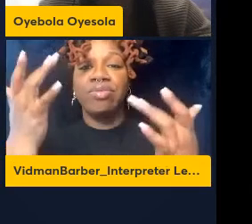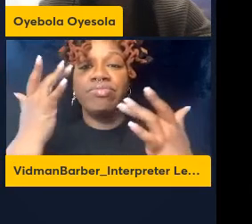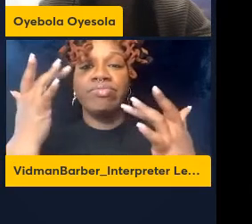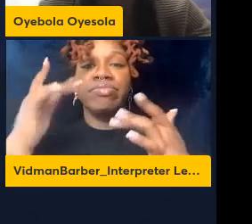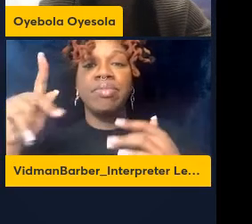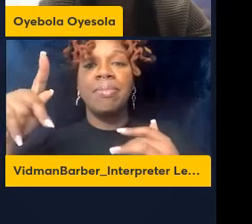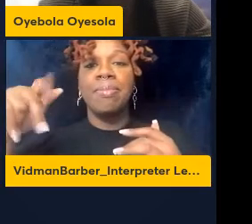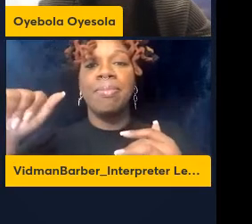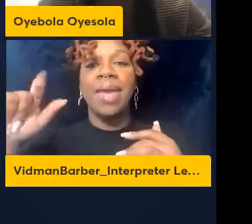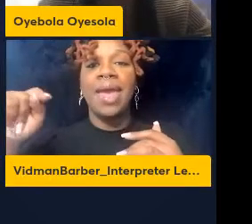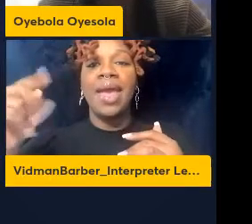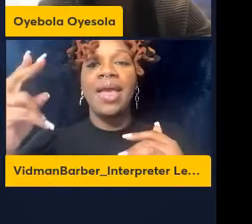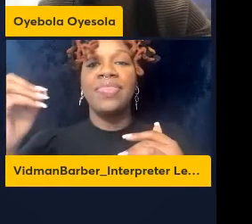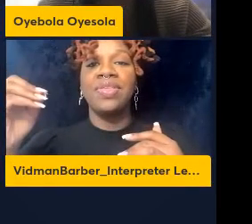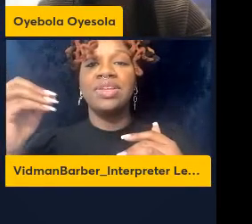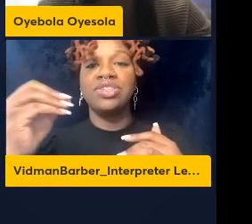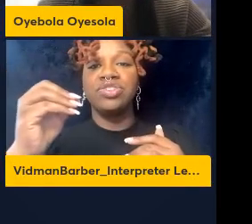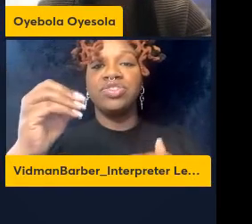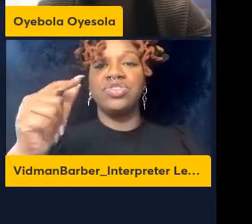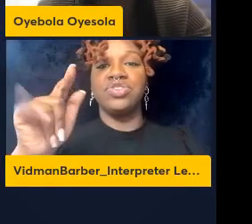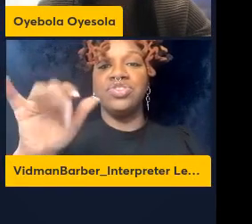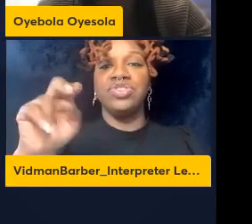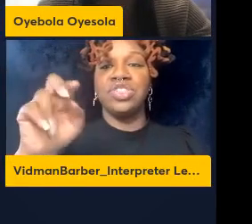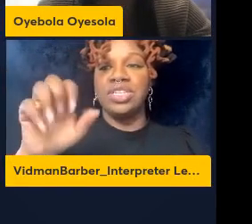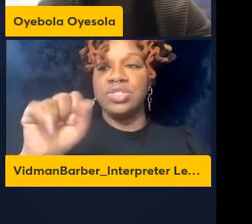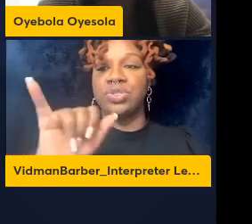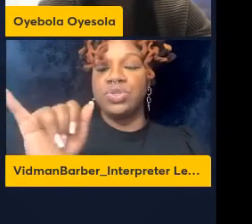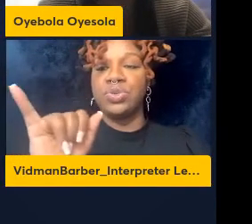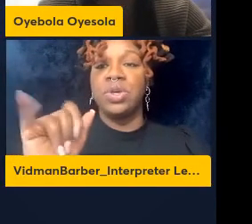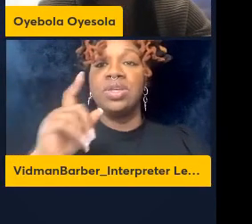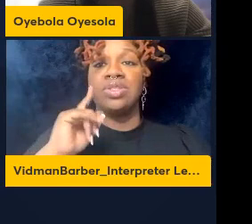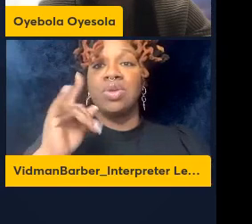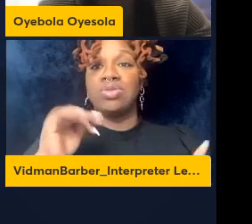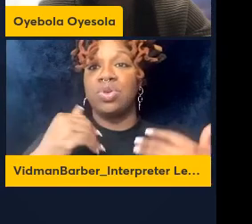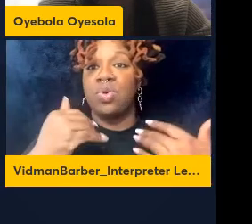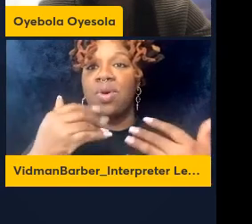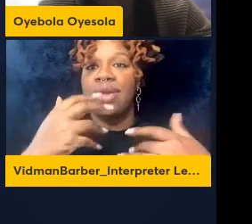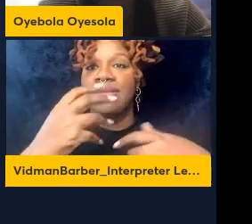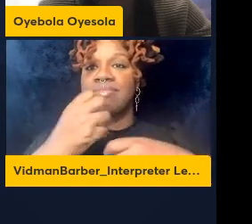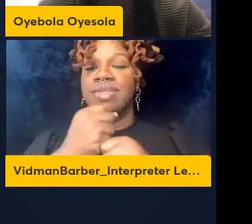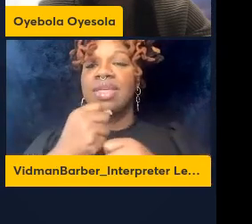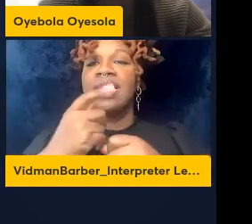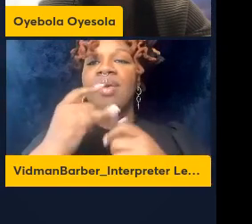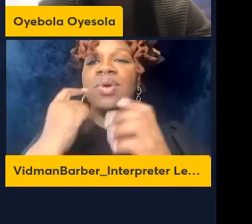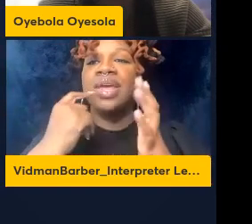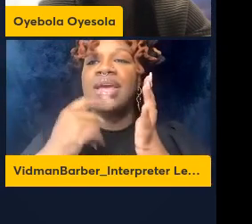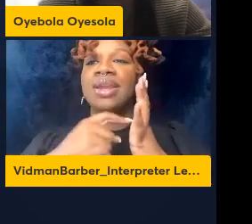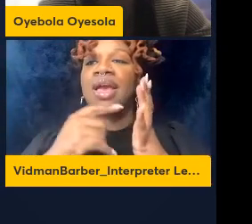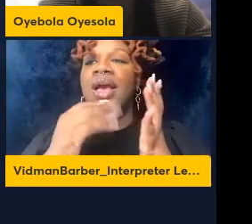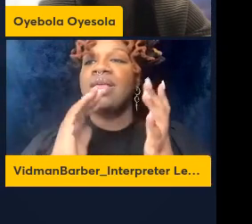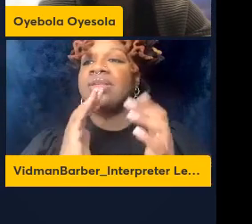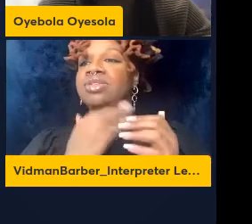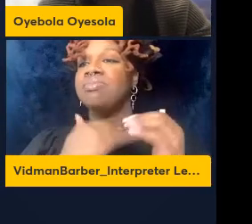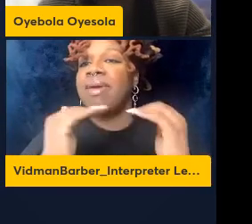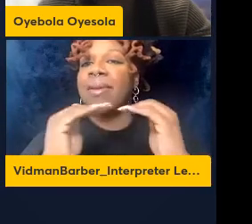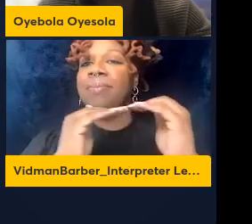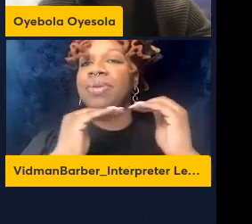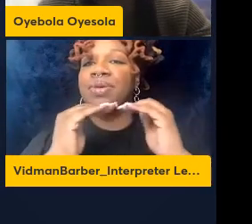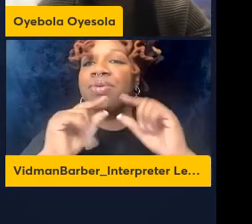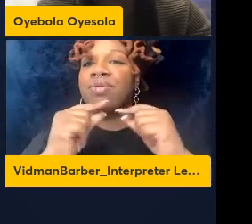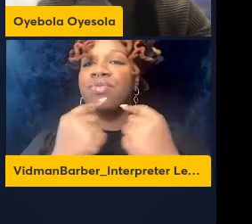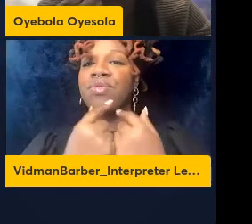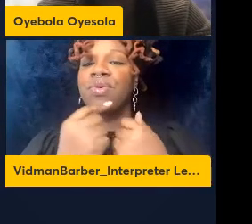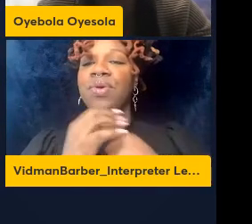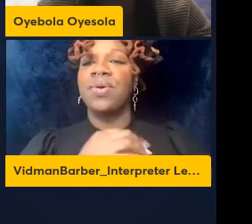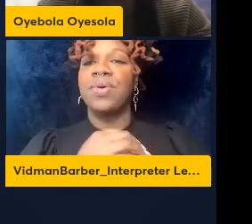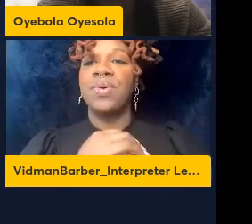so to kind of just to wrap up I'd like to acknowledge my PI look for